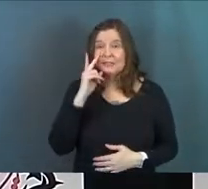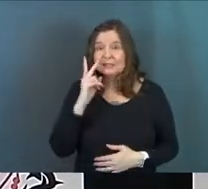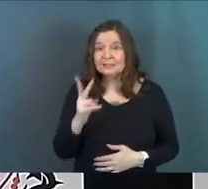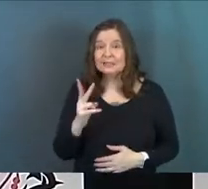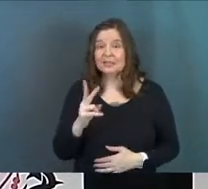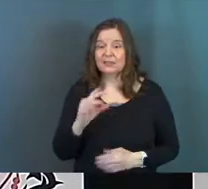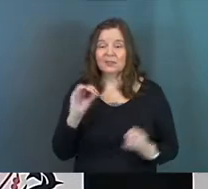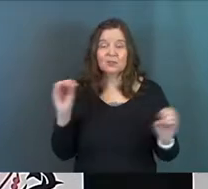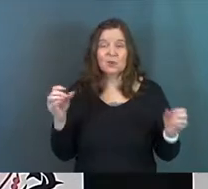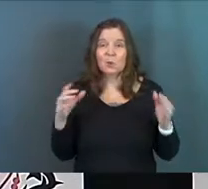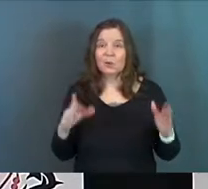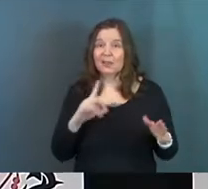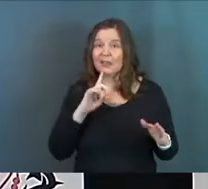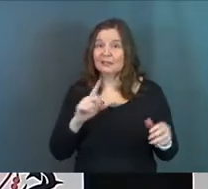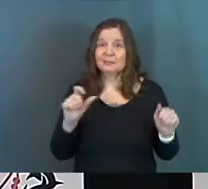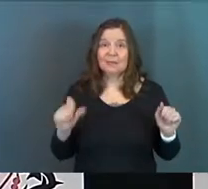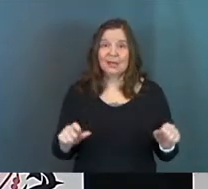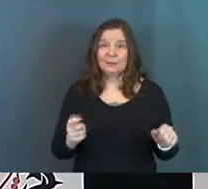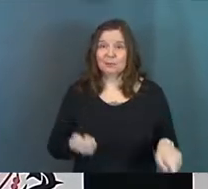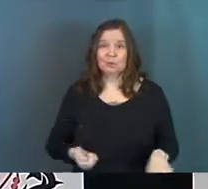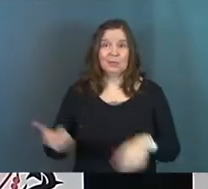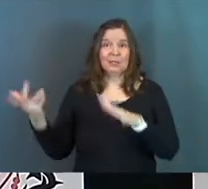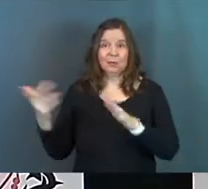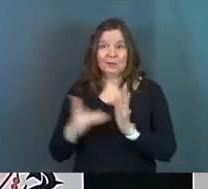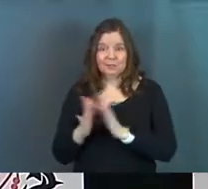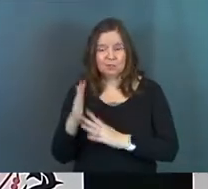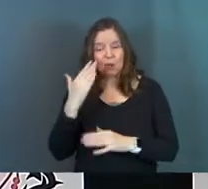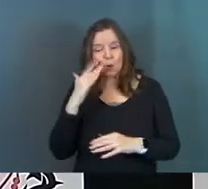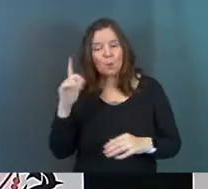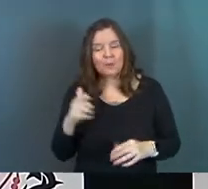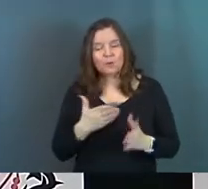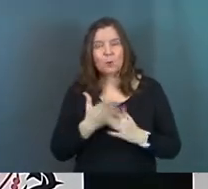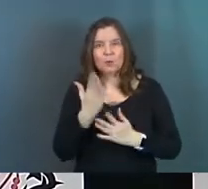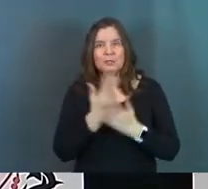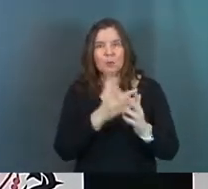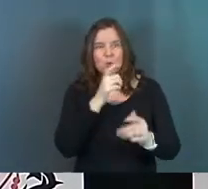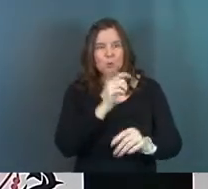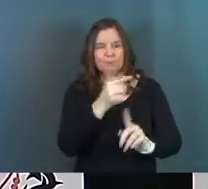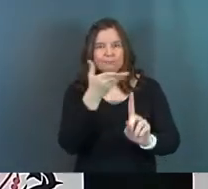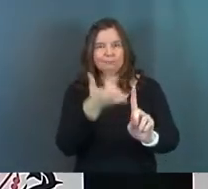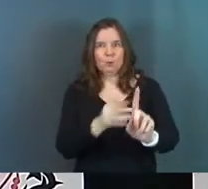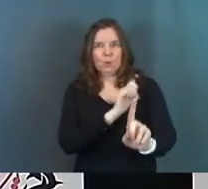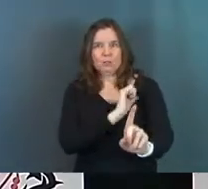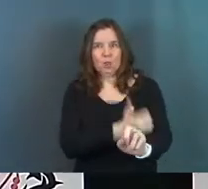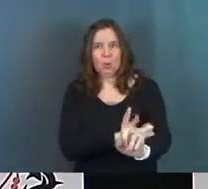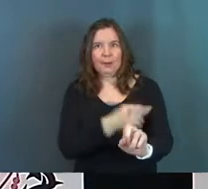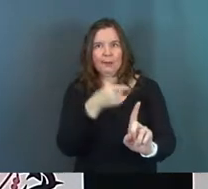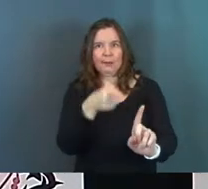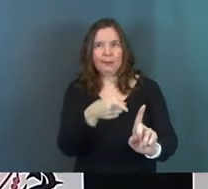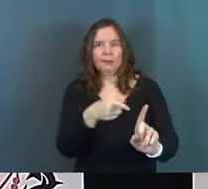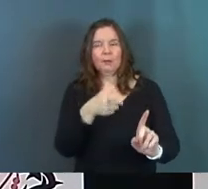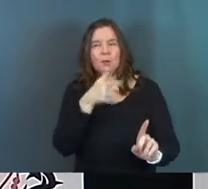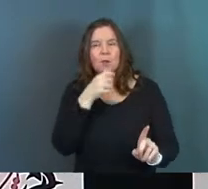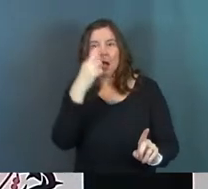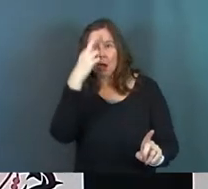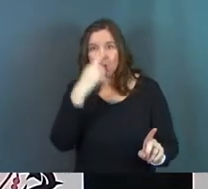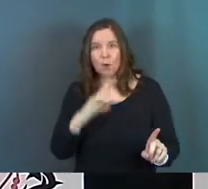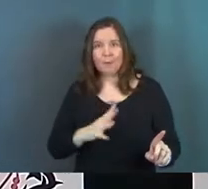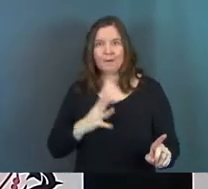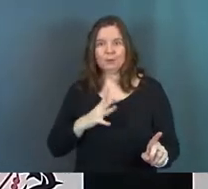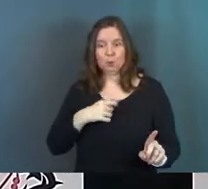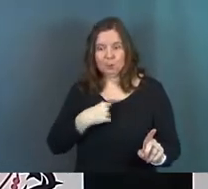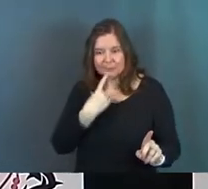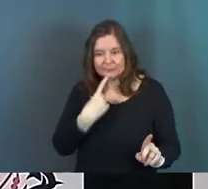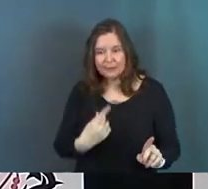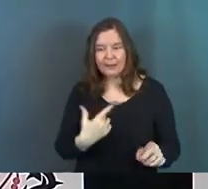that there's no way that they're actually going to be able to get rid of Jesus. So they know we have to go to somebody who has authority. We have to go to somebody, a Roman official